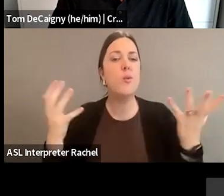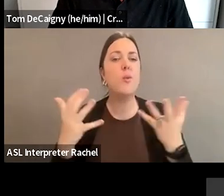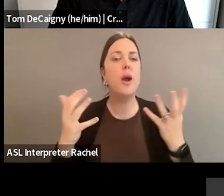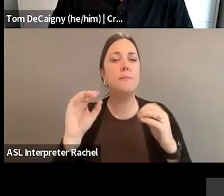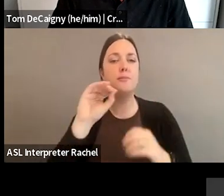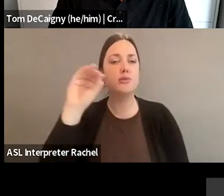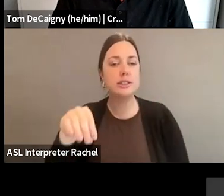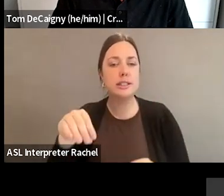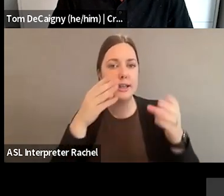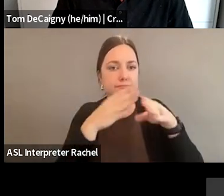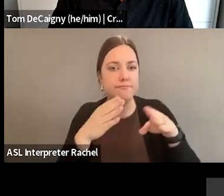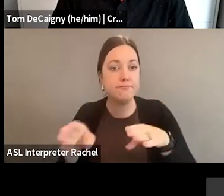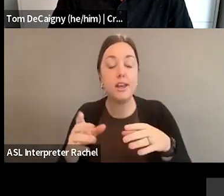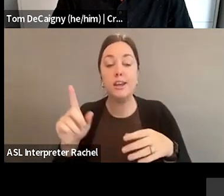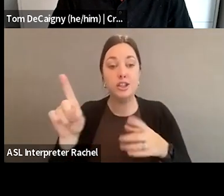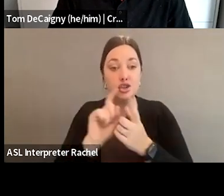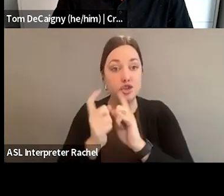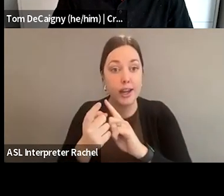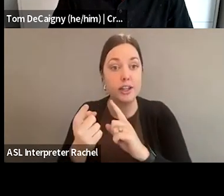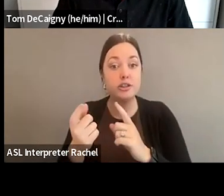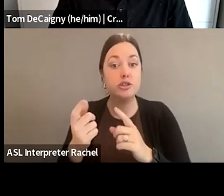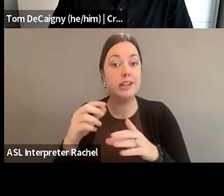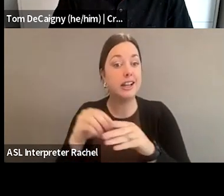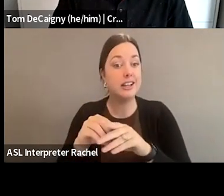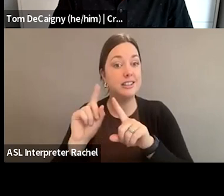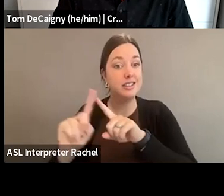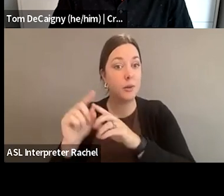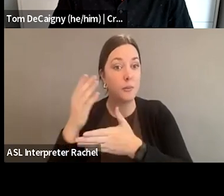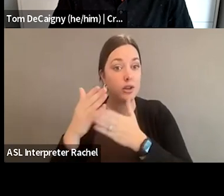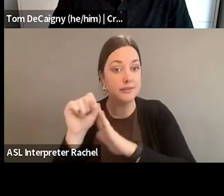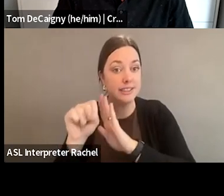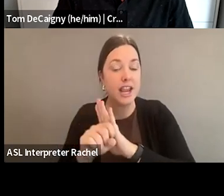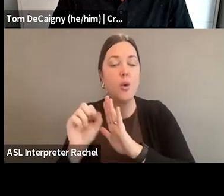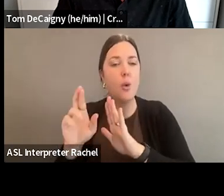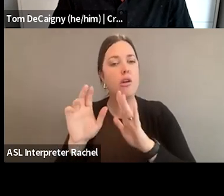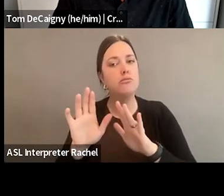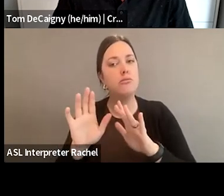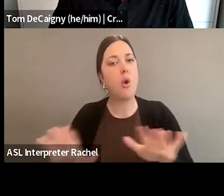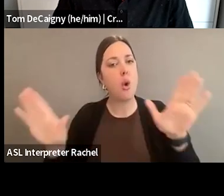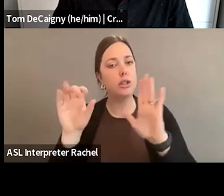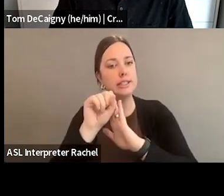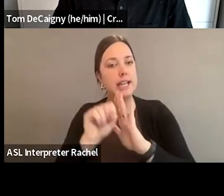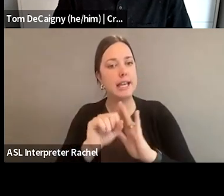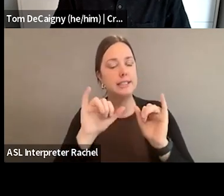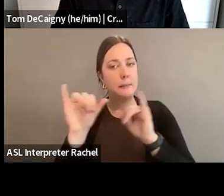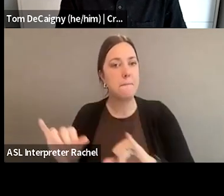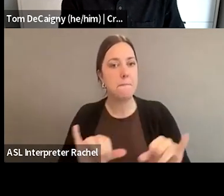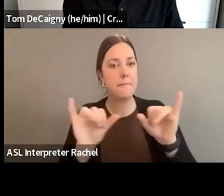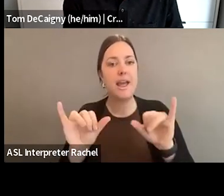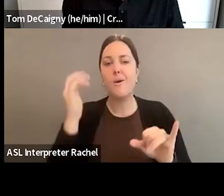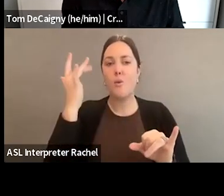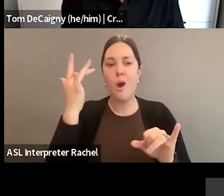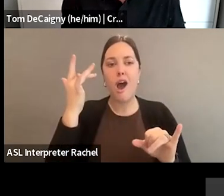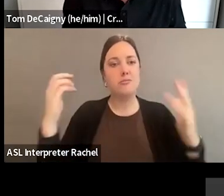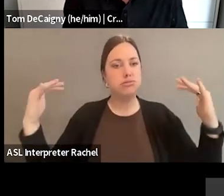Did it change in different parts of the state, or was that consistently throughout the state? And why did they come out in